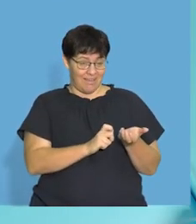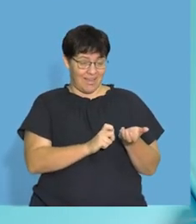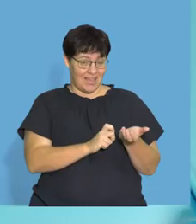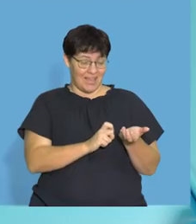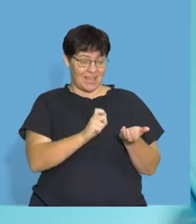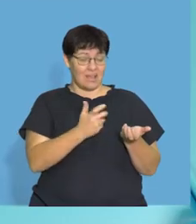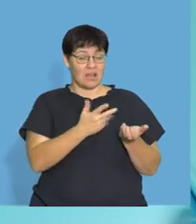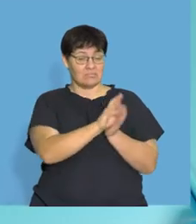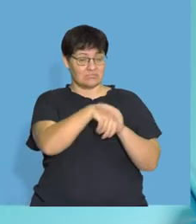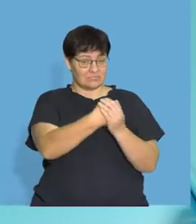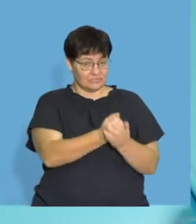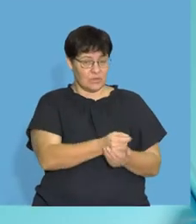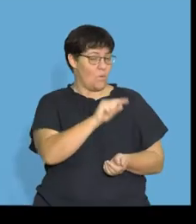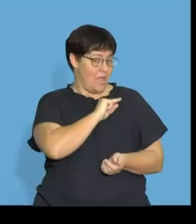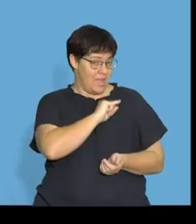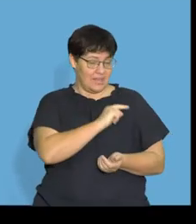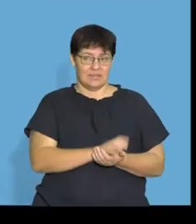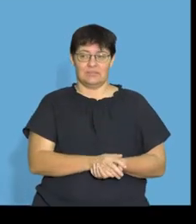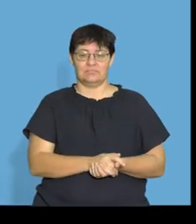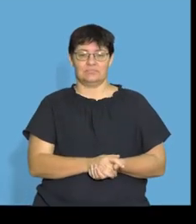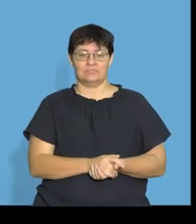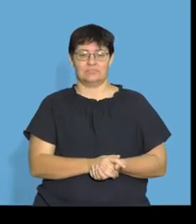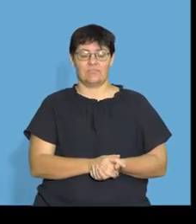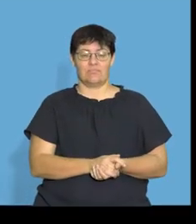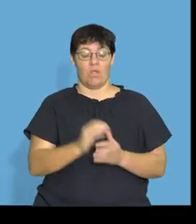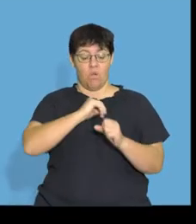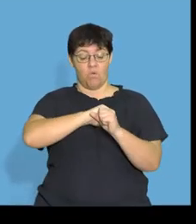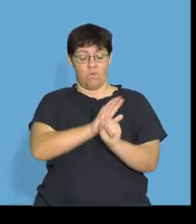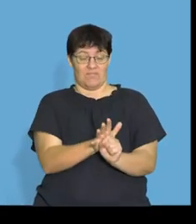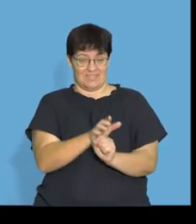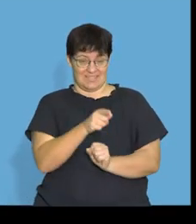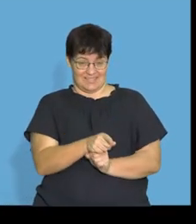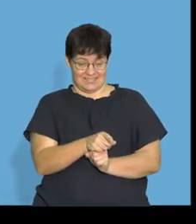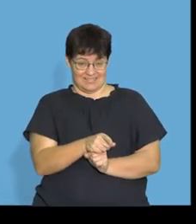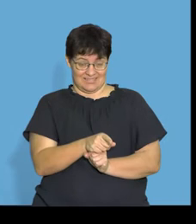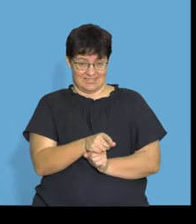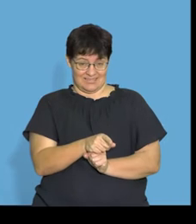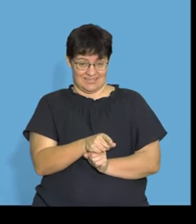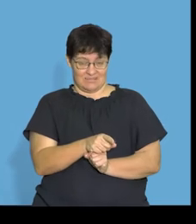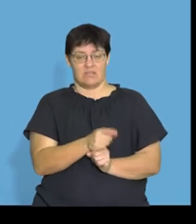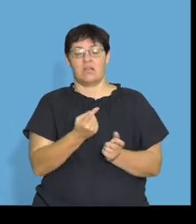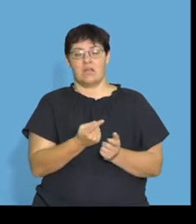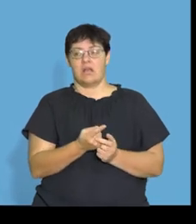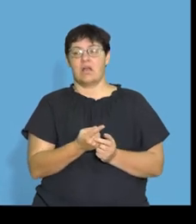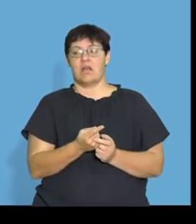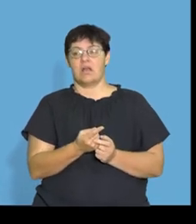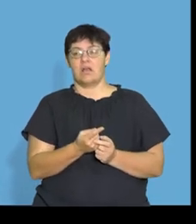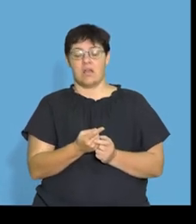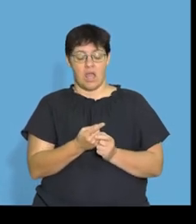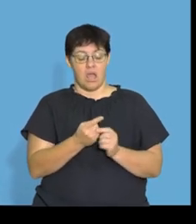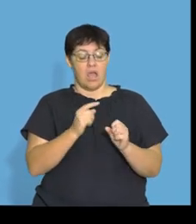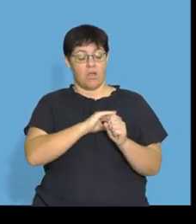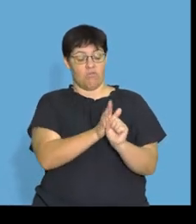have to use hand sanitizer is the following. This is the COVID virus. Imagine it's a circle. And